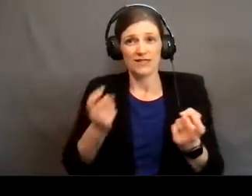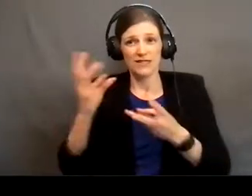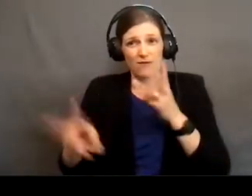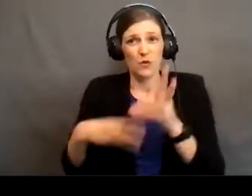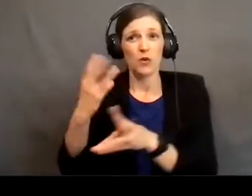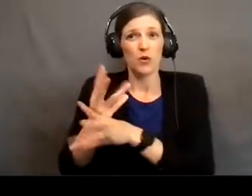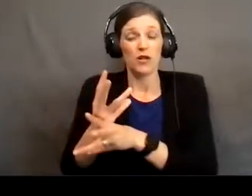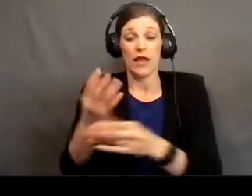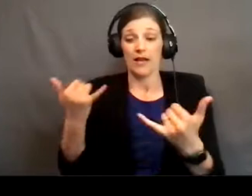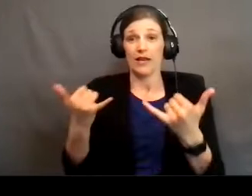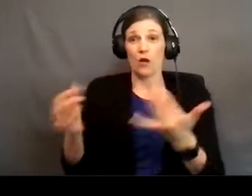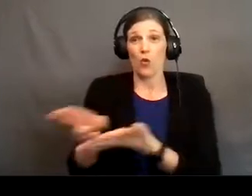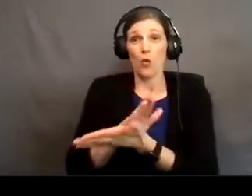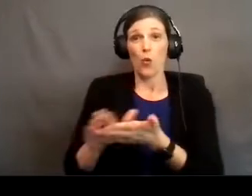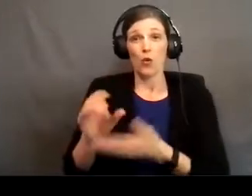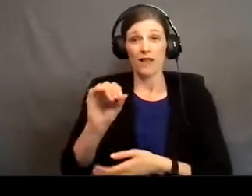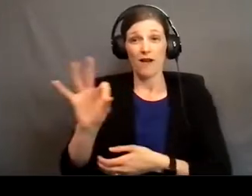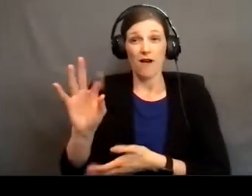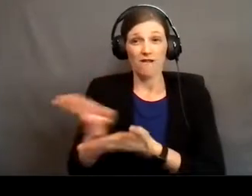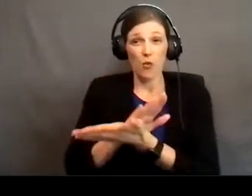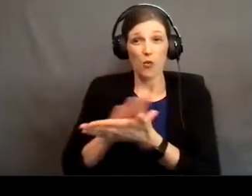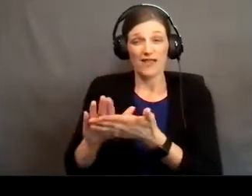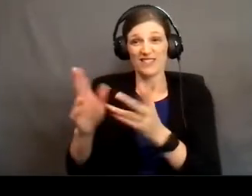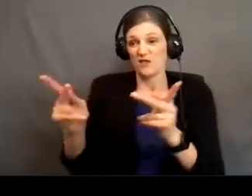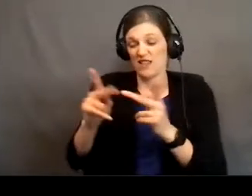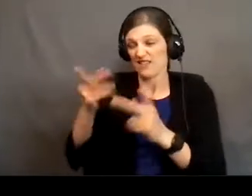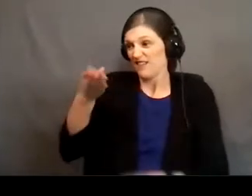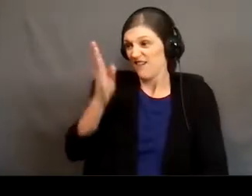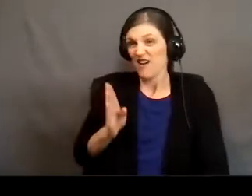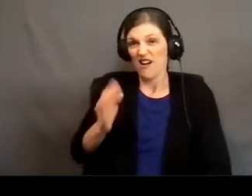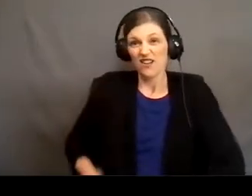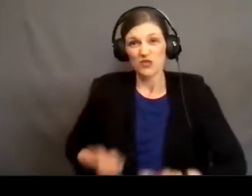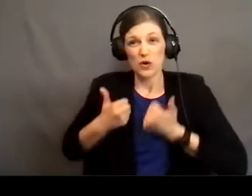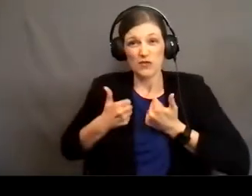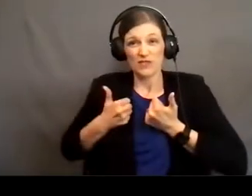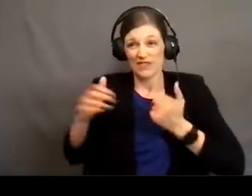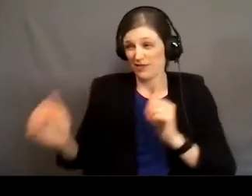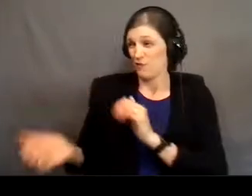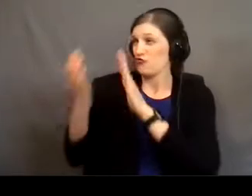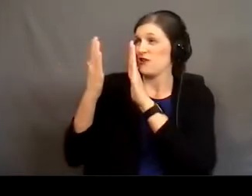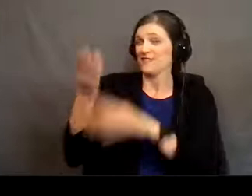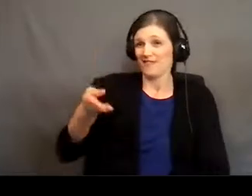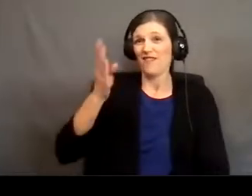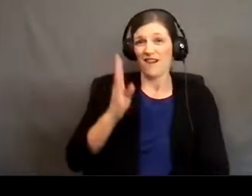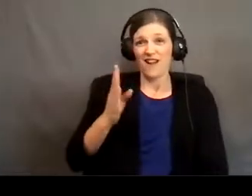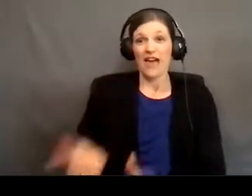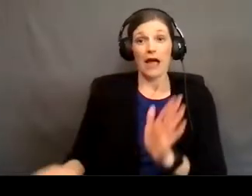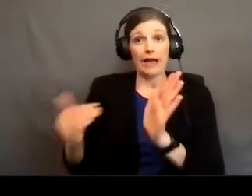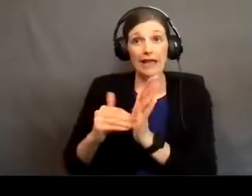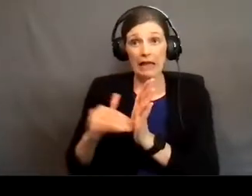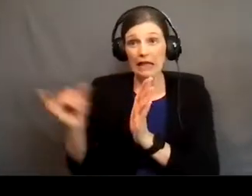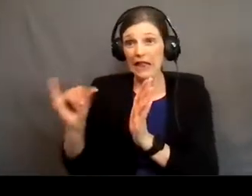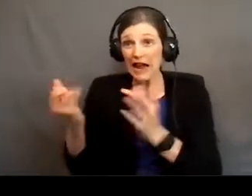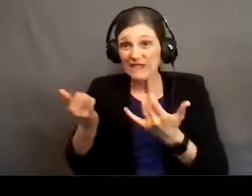now the Holy of Holies the place where God dwells the very presence of God that again burns like